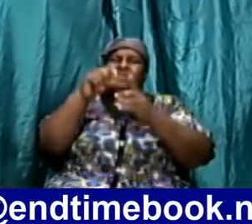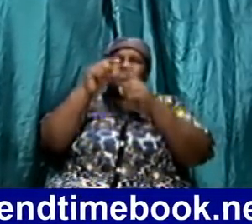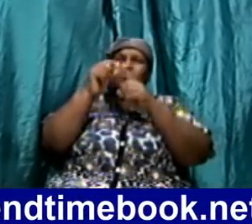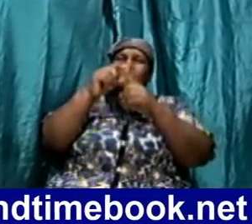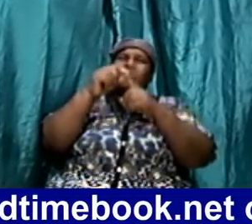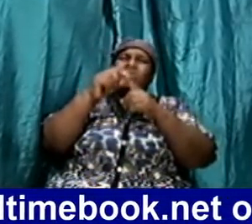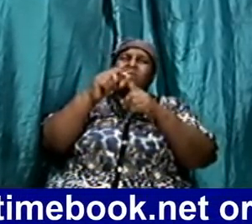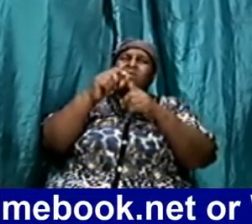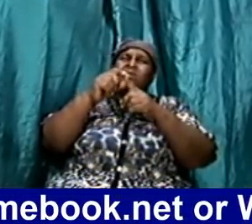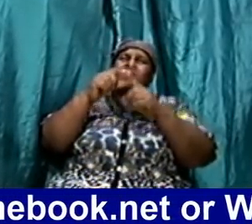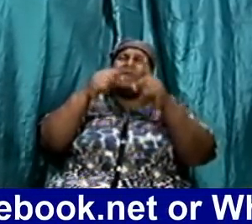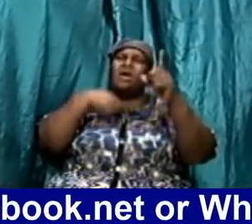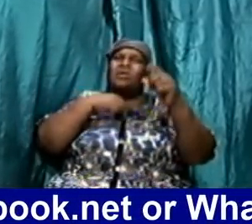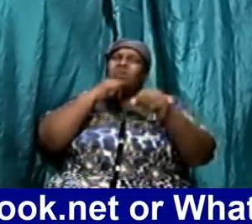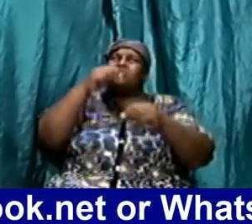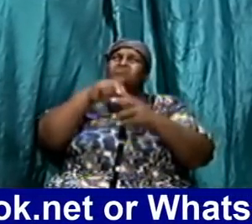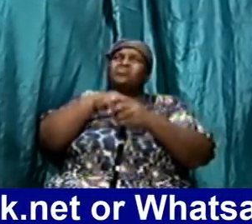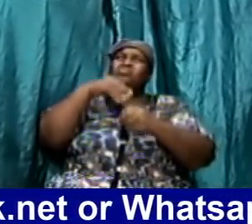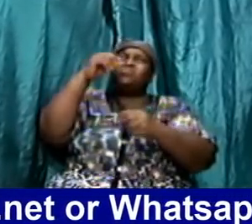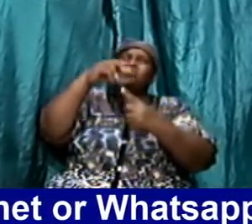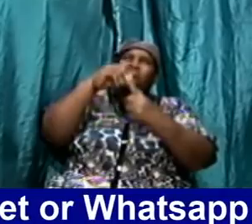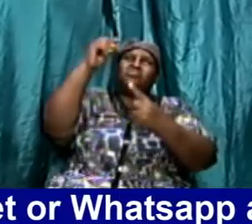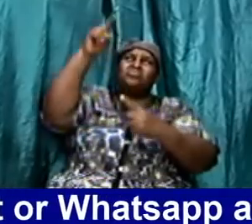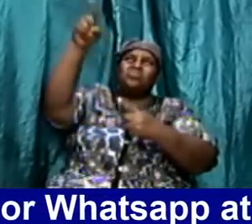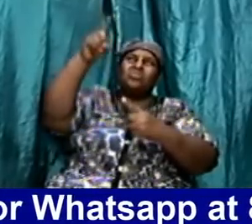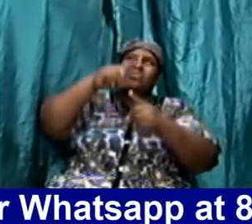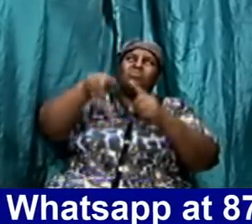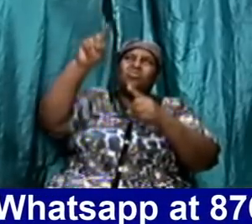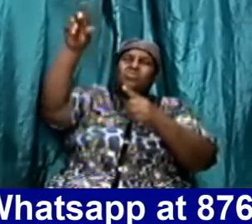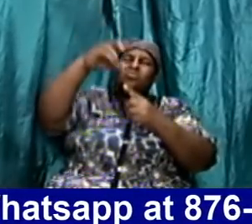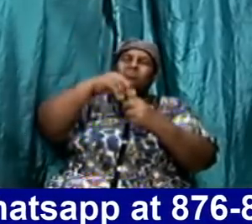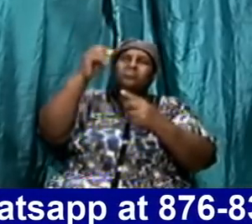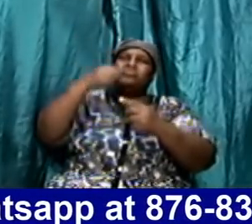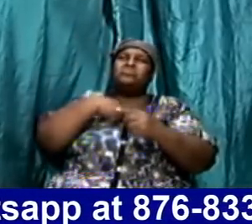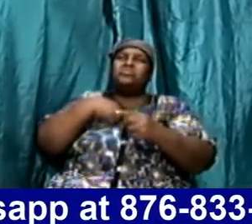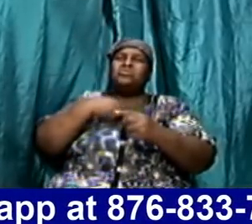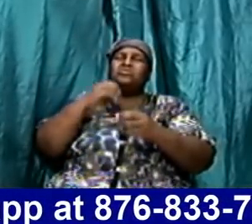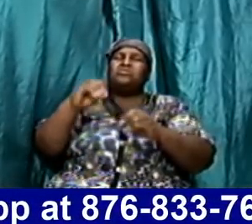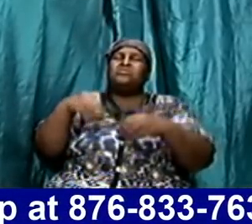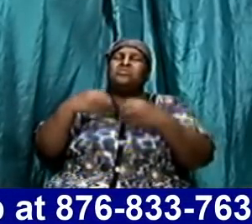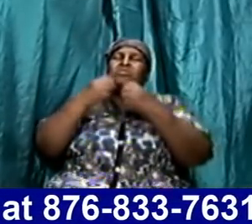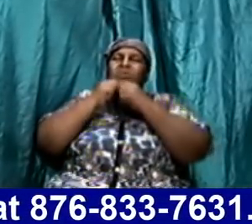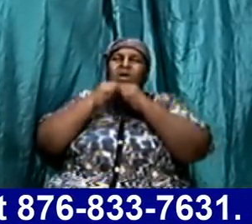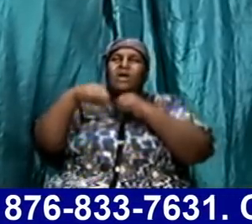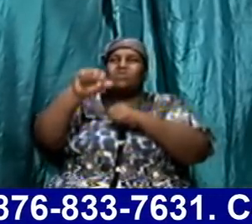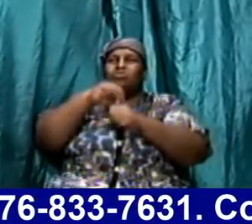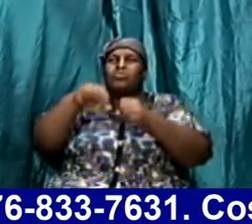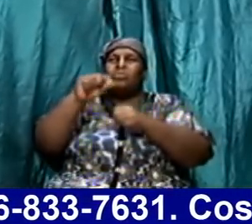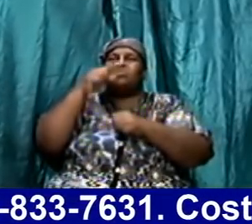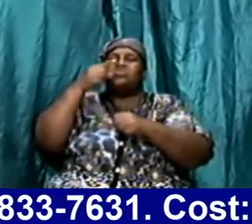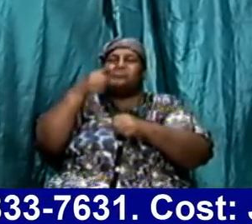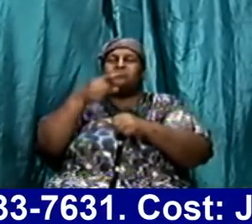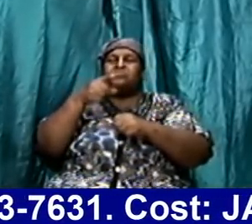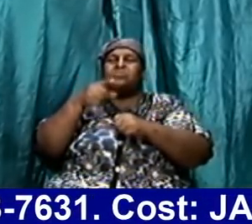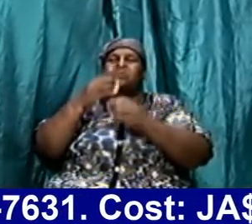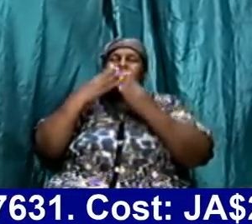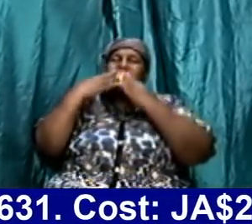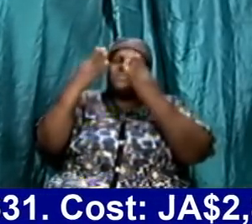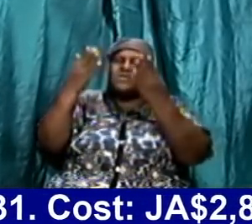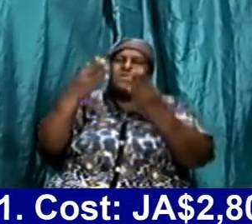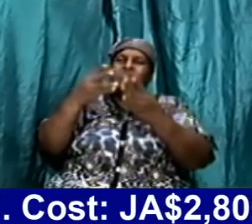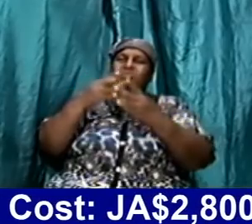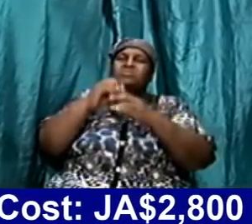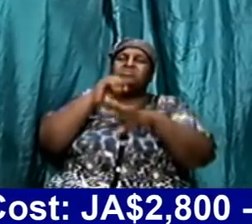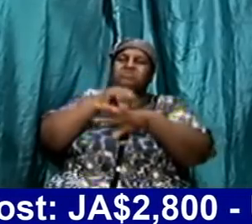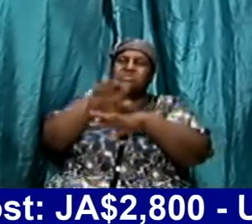not chosen me but I have chosen you and ordained you God I thank you Lord Jesus that you have sent out the